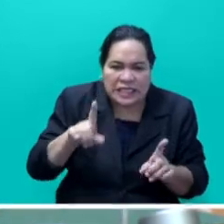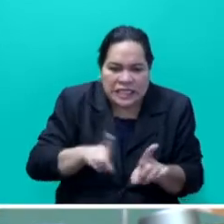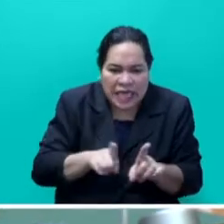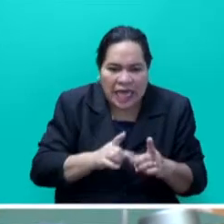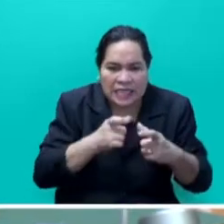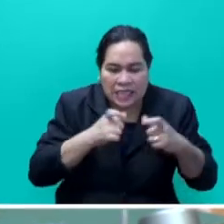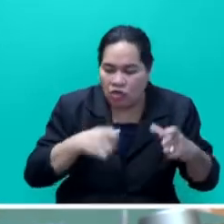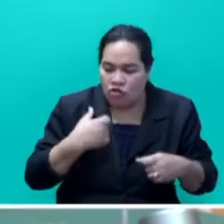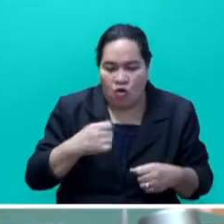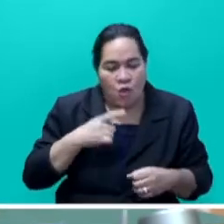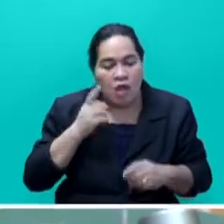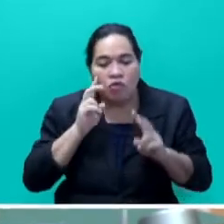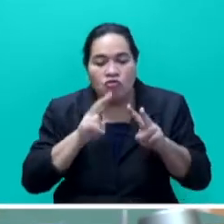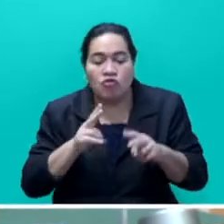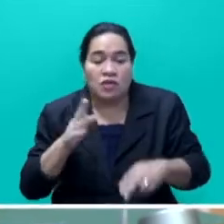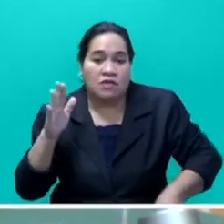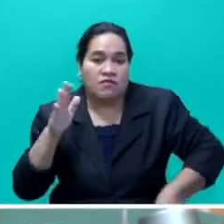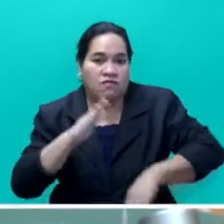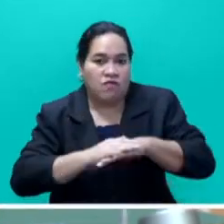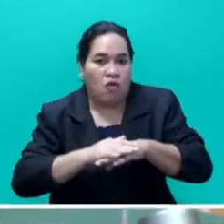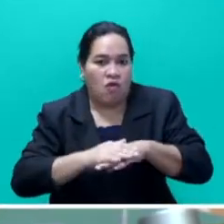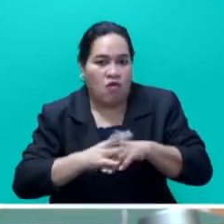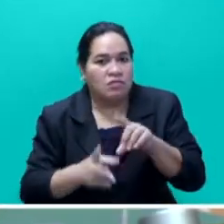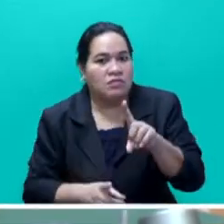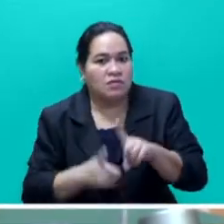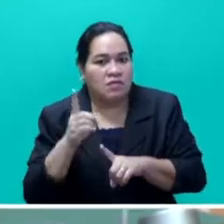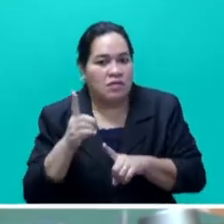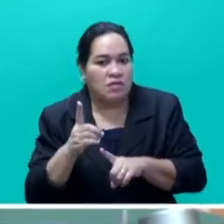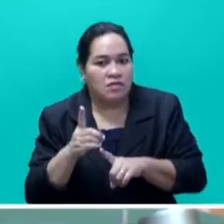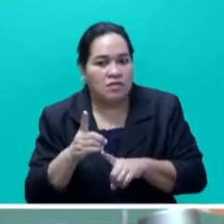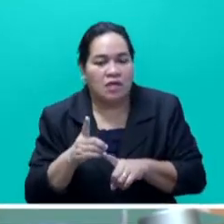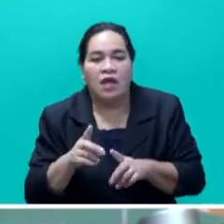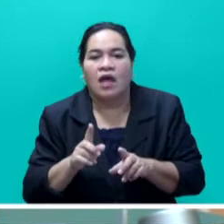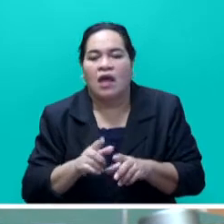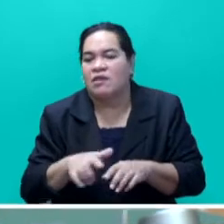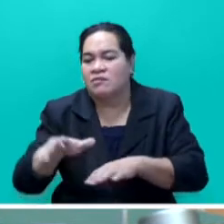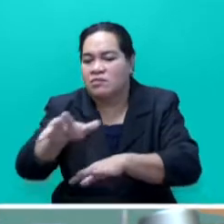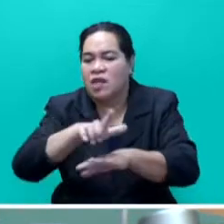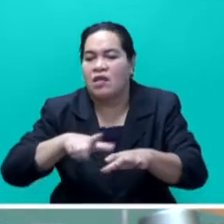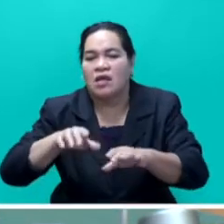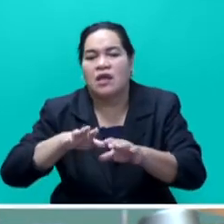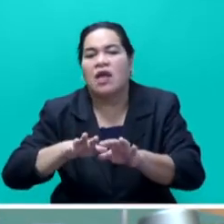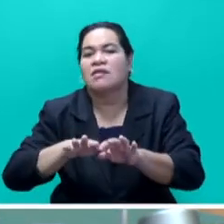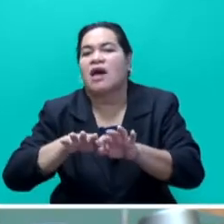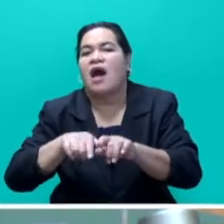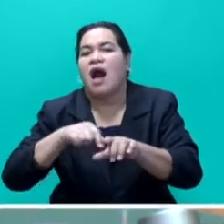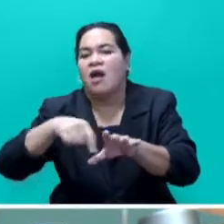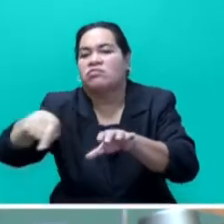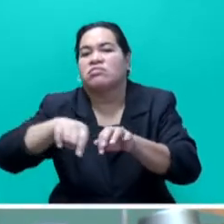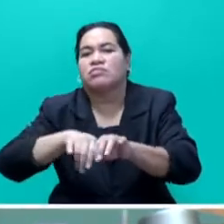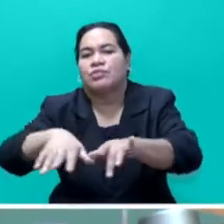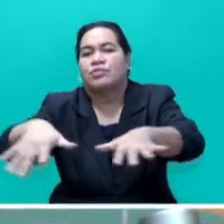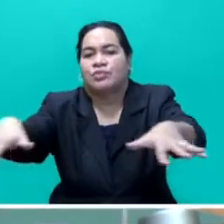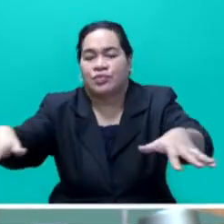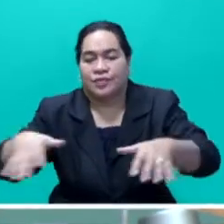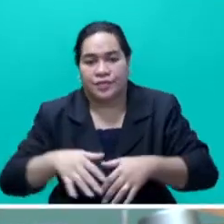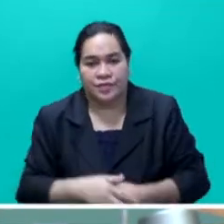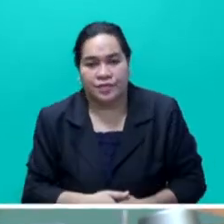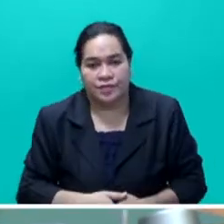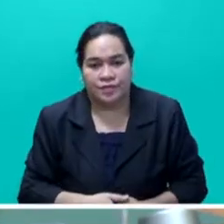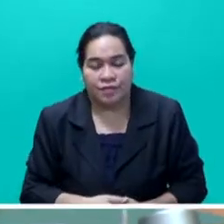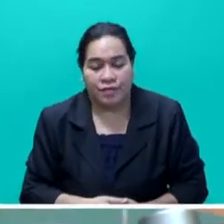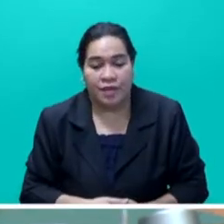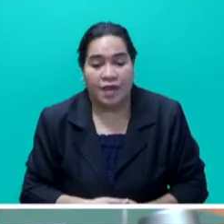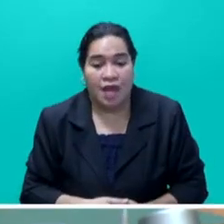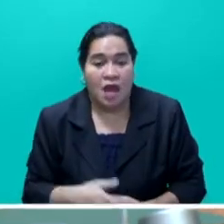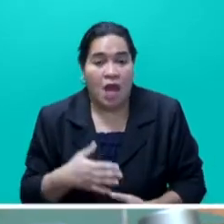development, including the centre and the periphery. Mr Speaker Sayer, in our attempts to help ensure